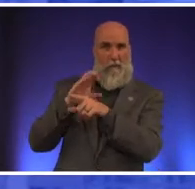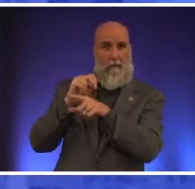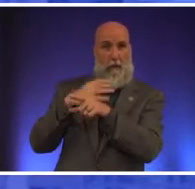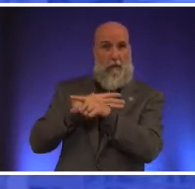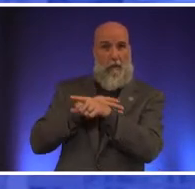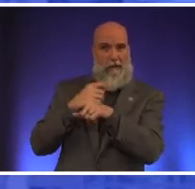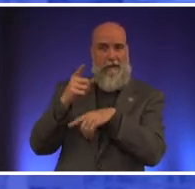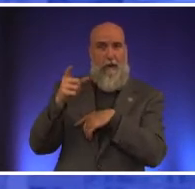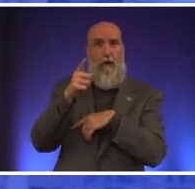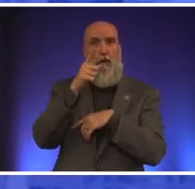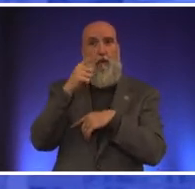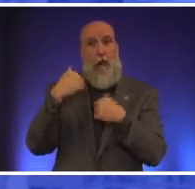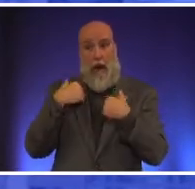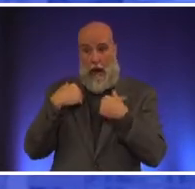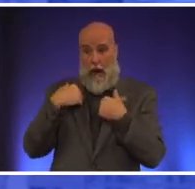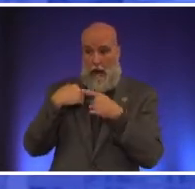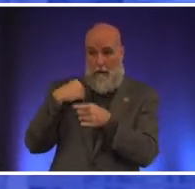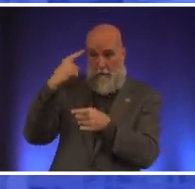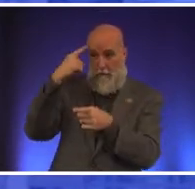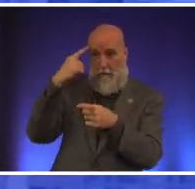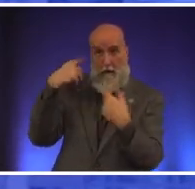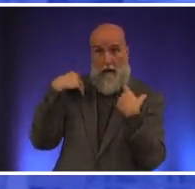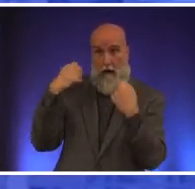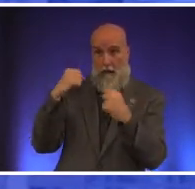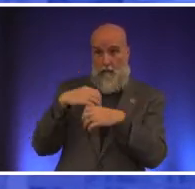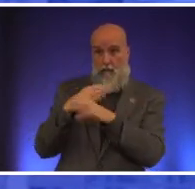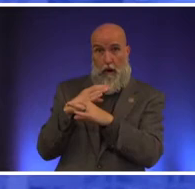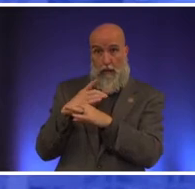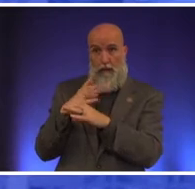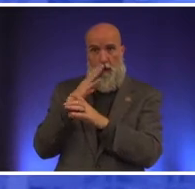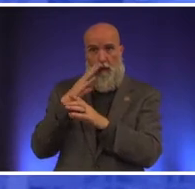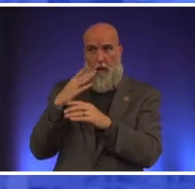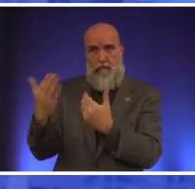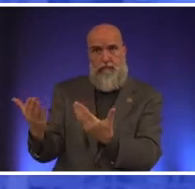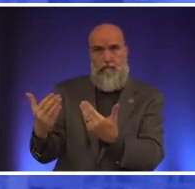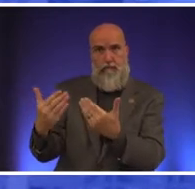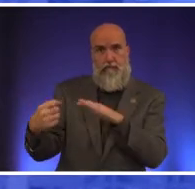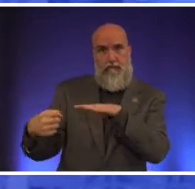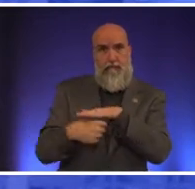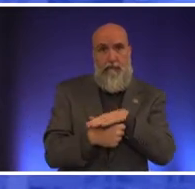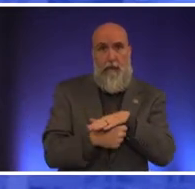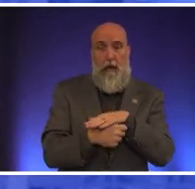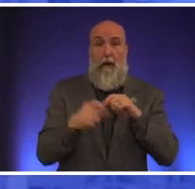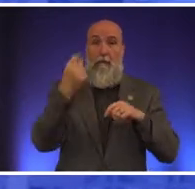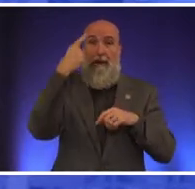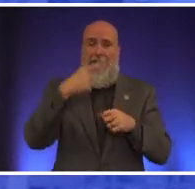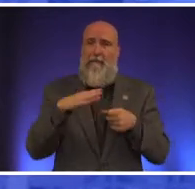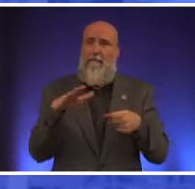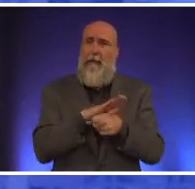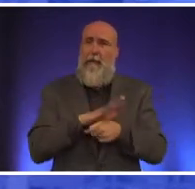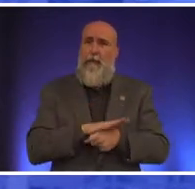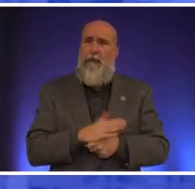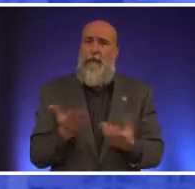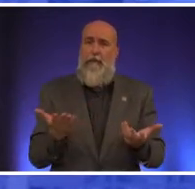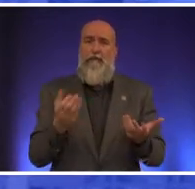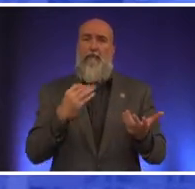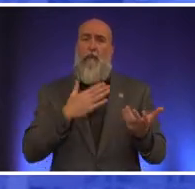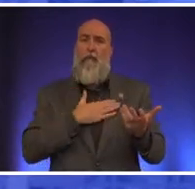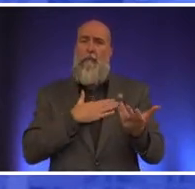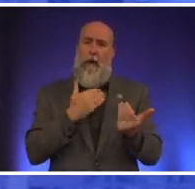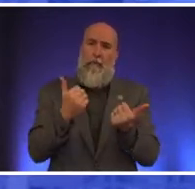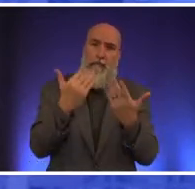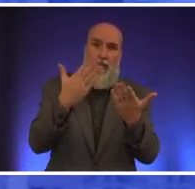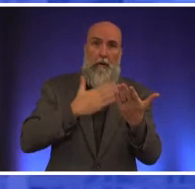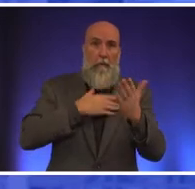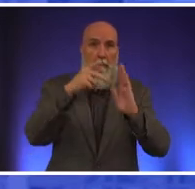who's having a mental health crisis that that facility is full all the time so my proposal in my in my policy